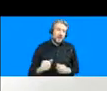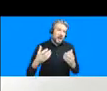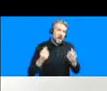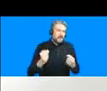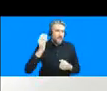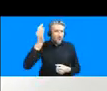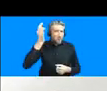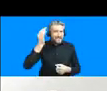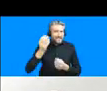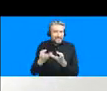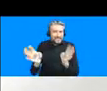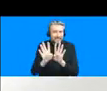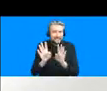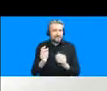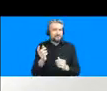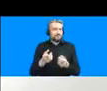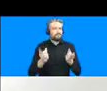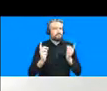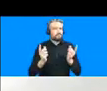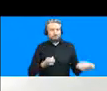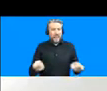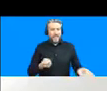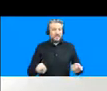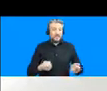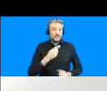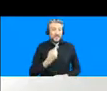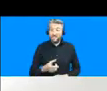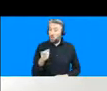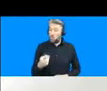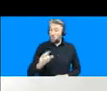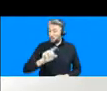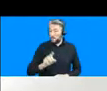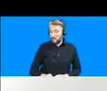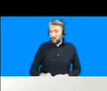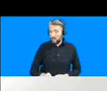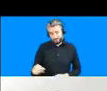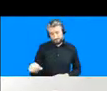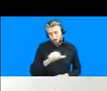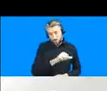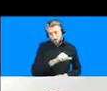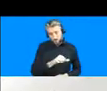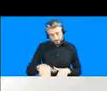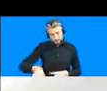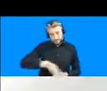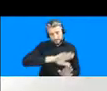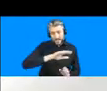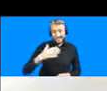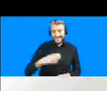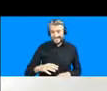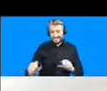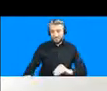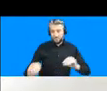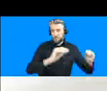plan has already announced that these people are going to have to be displaced and relocated and you know the details haven't been shared yet in terms of